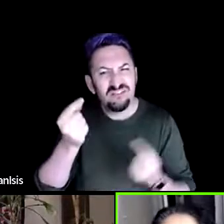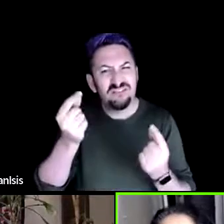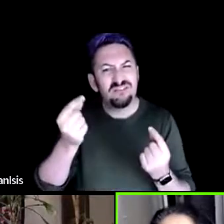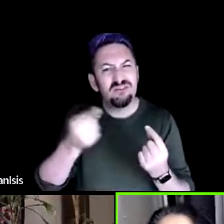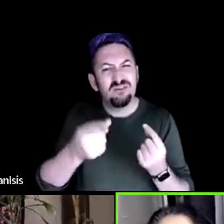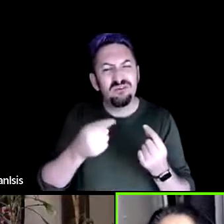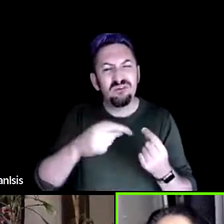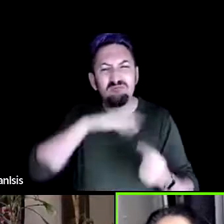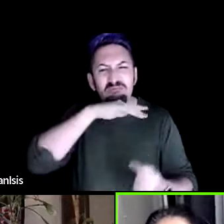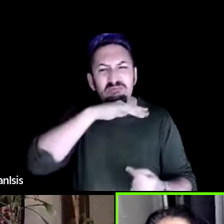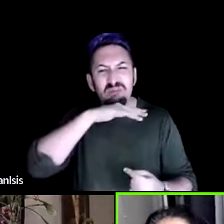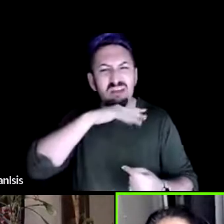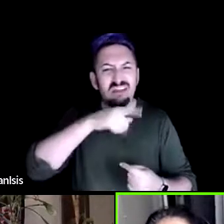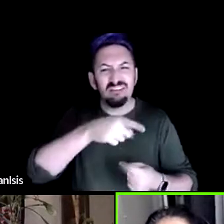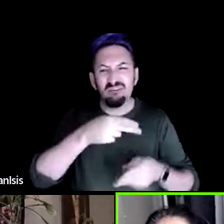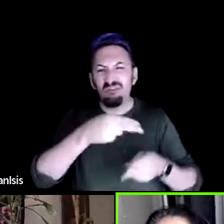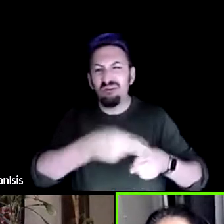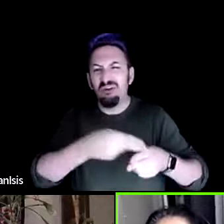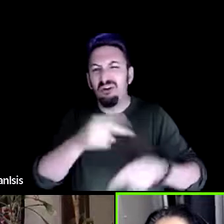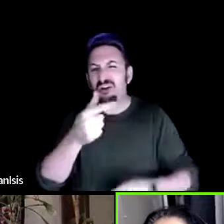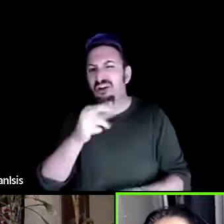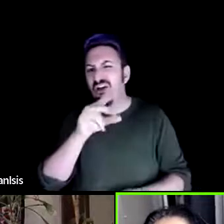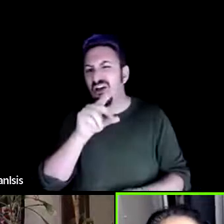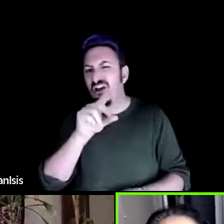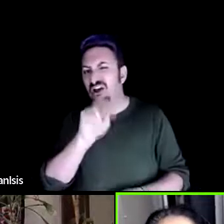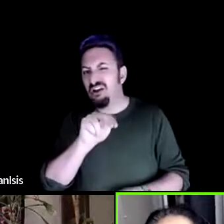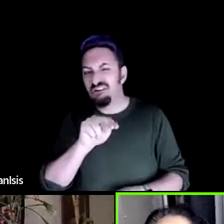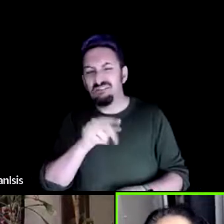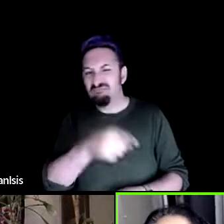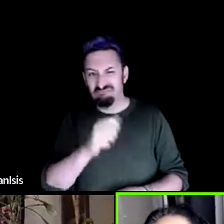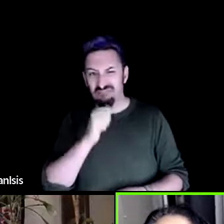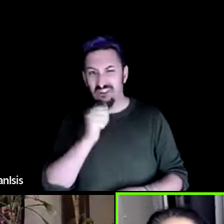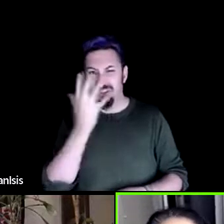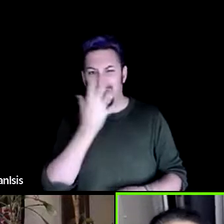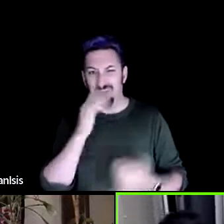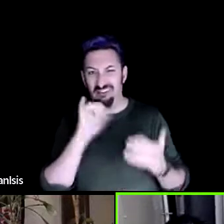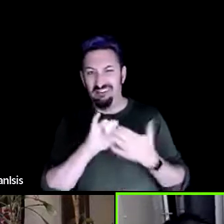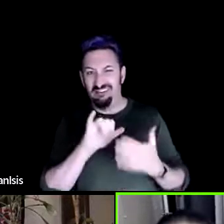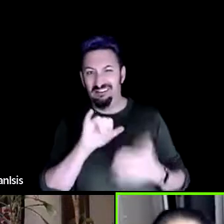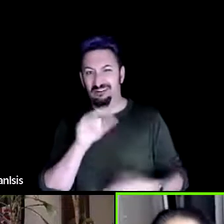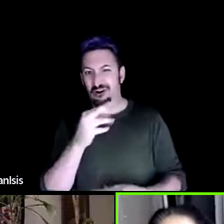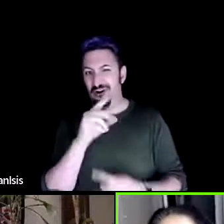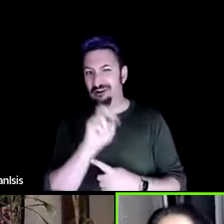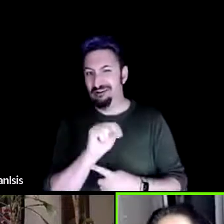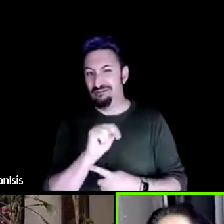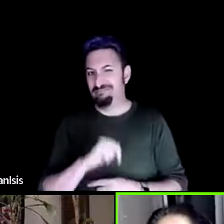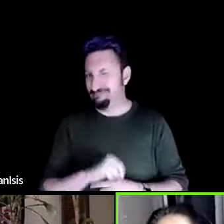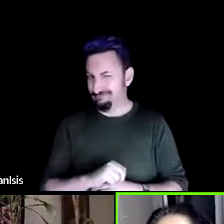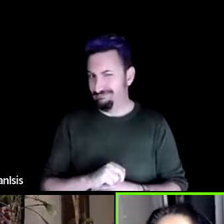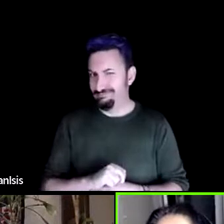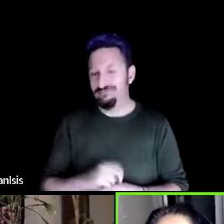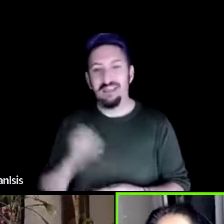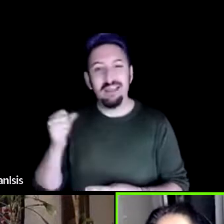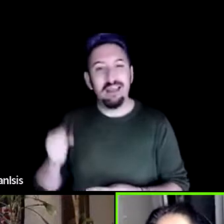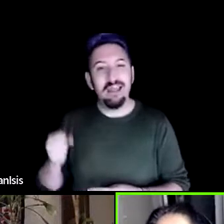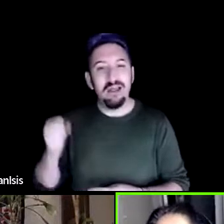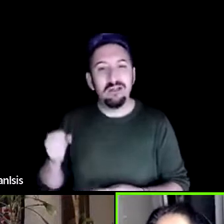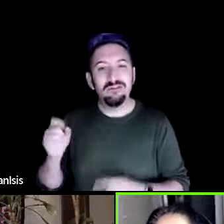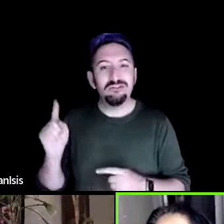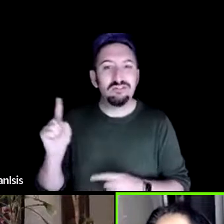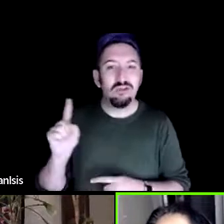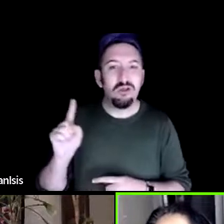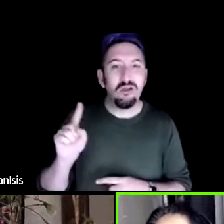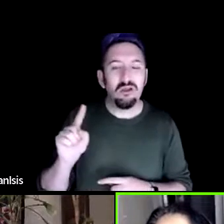it didn't look like a garden just like a pile of mess and elders came and wondered what the heck we were doing and